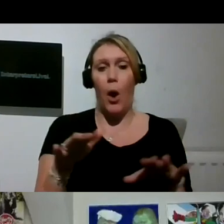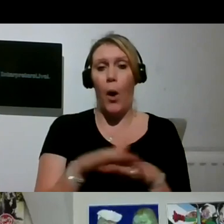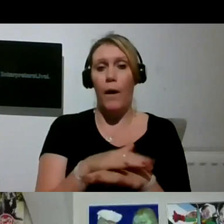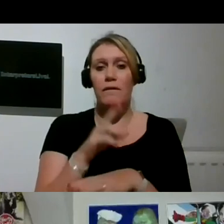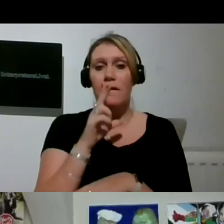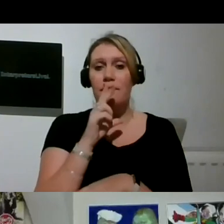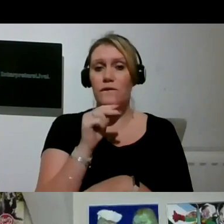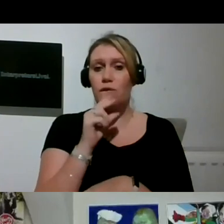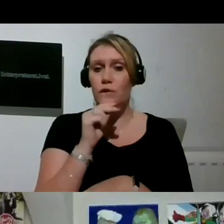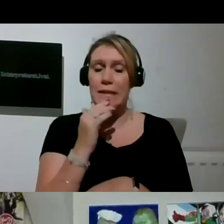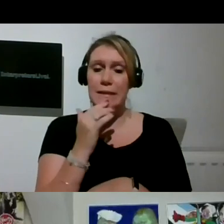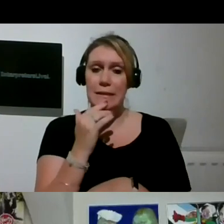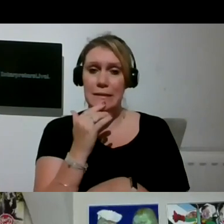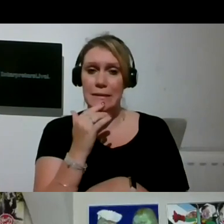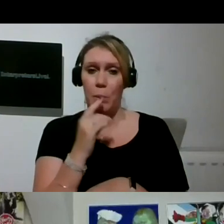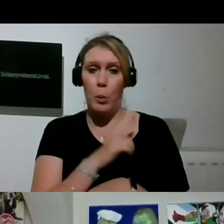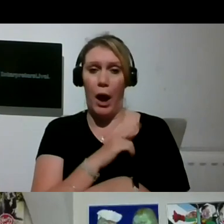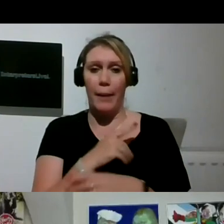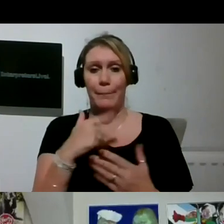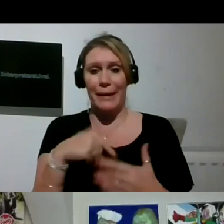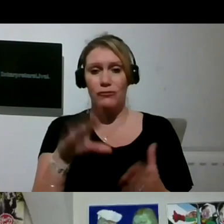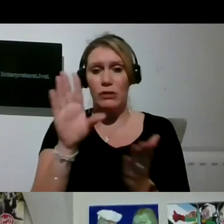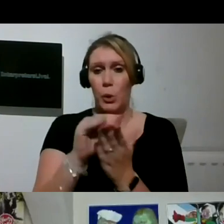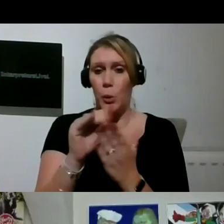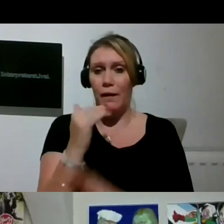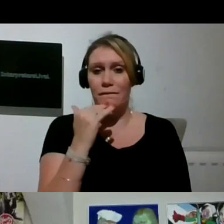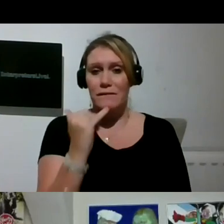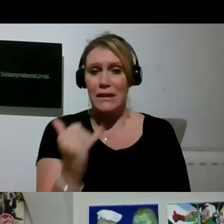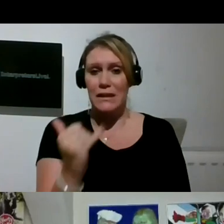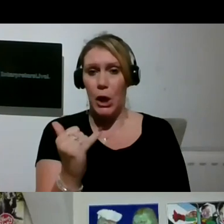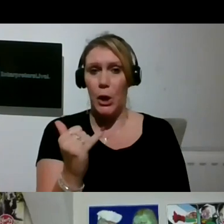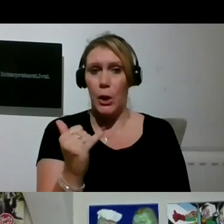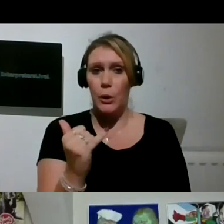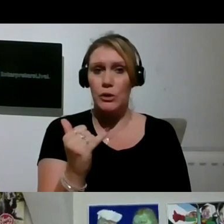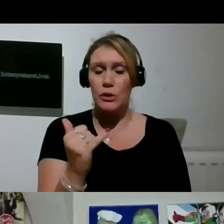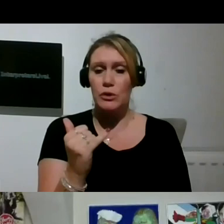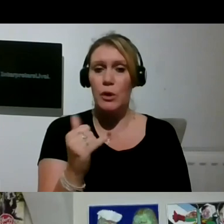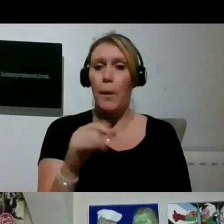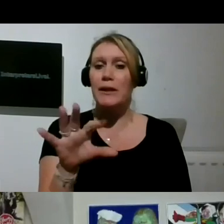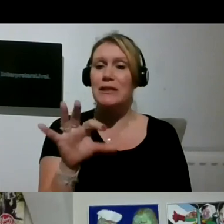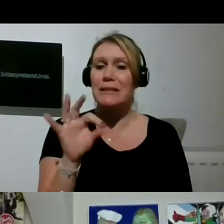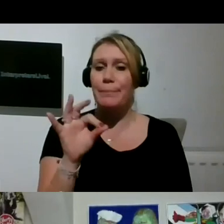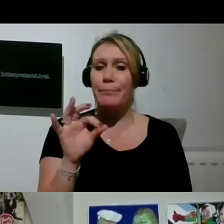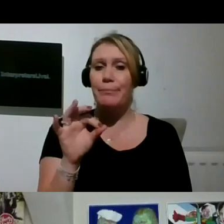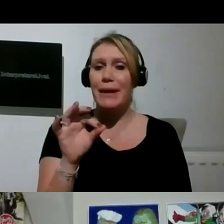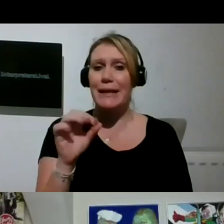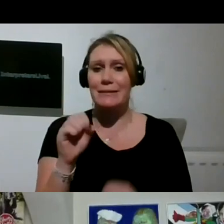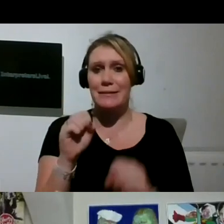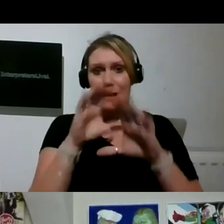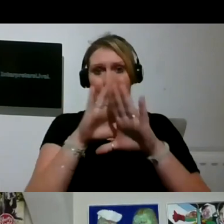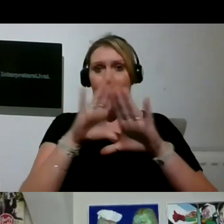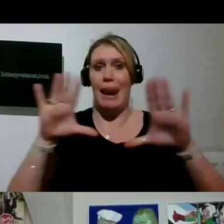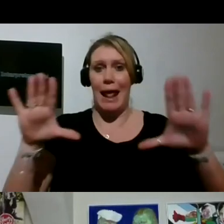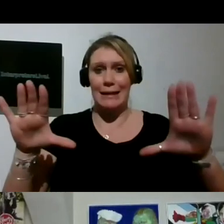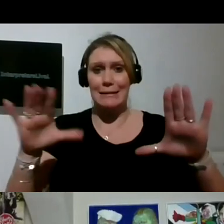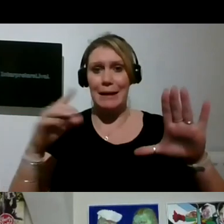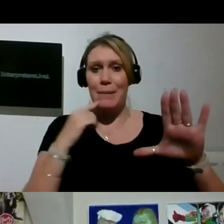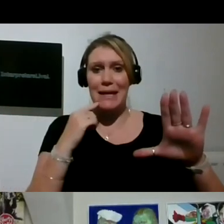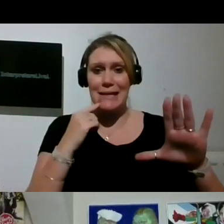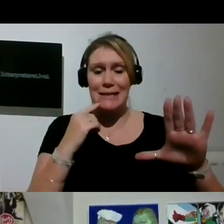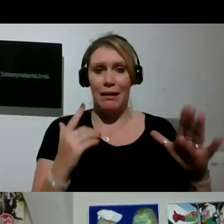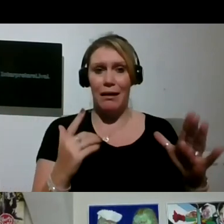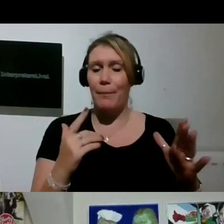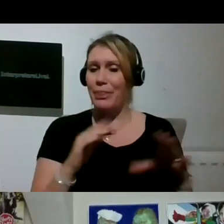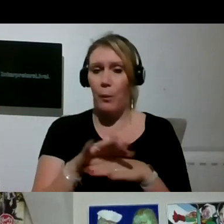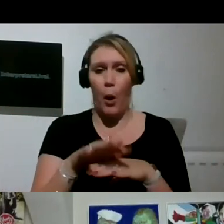few. And because they were going on video, I just picked landscape ones. There are over 50 exhibits. I do urge